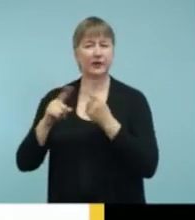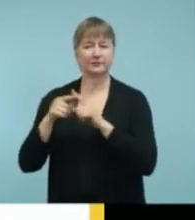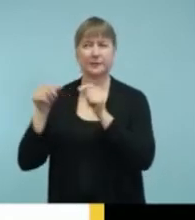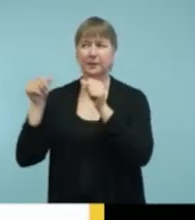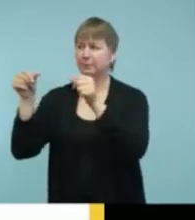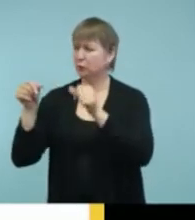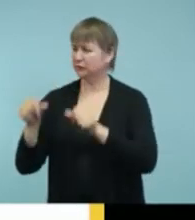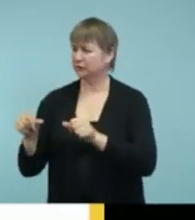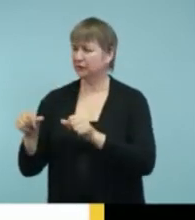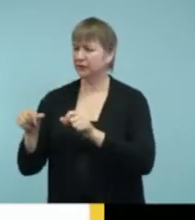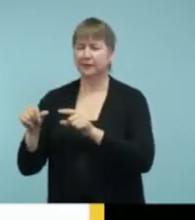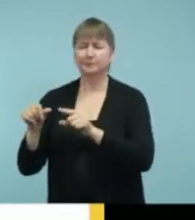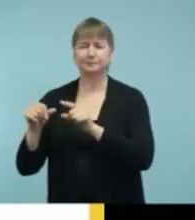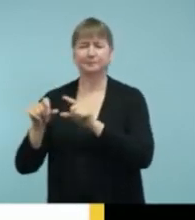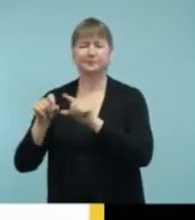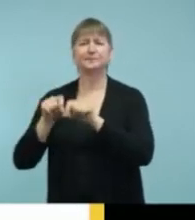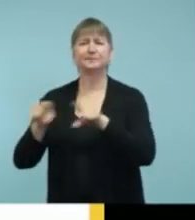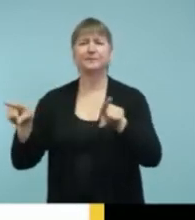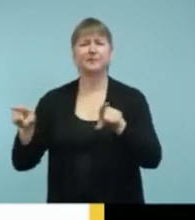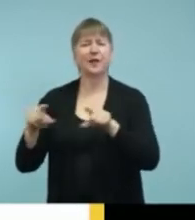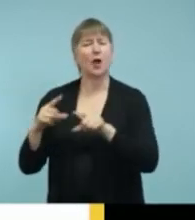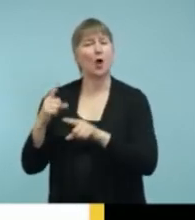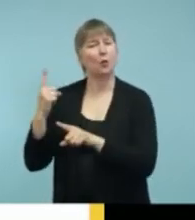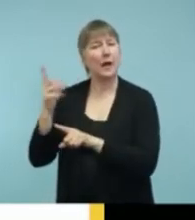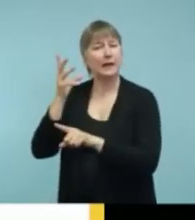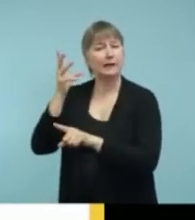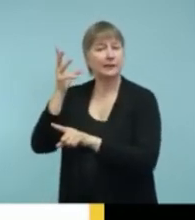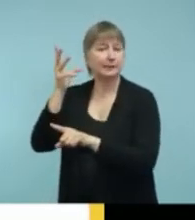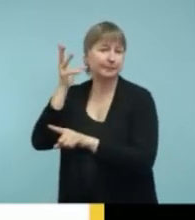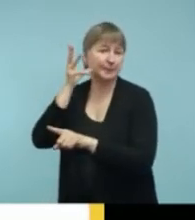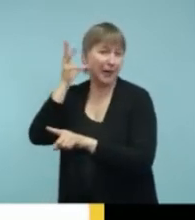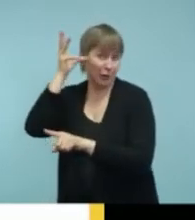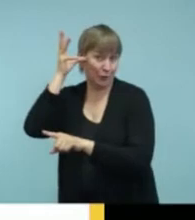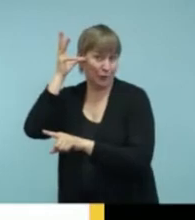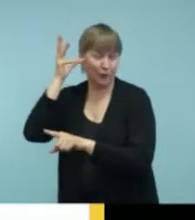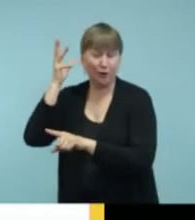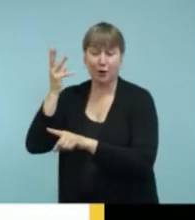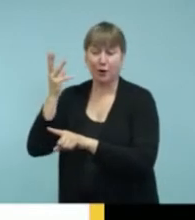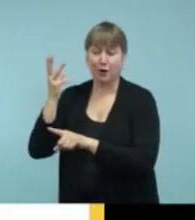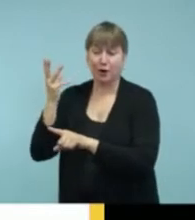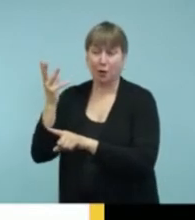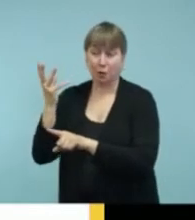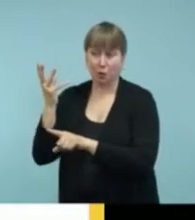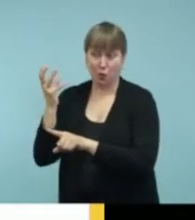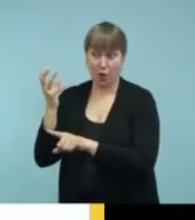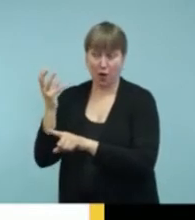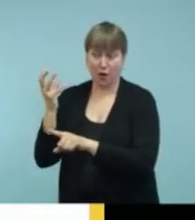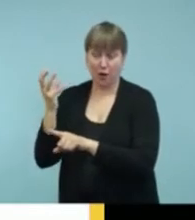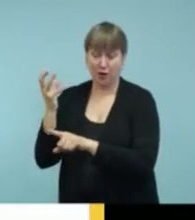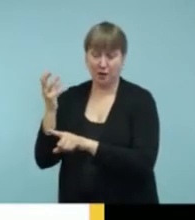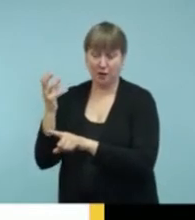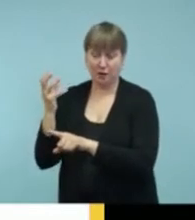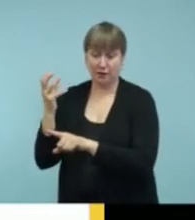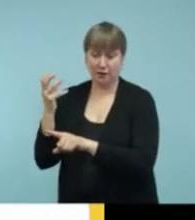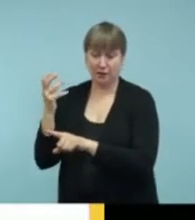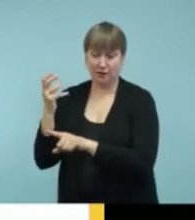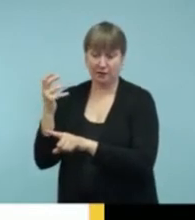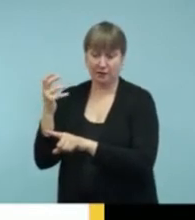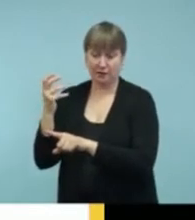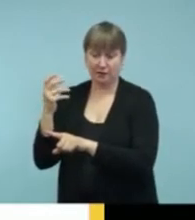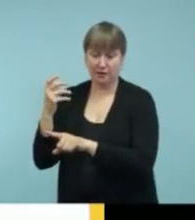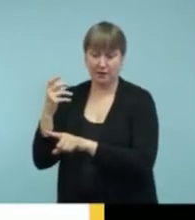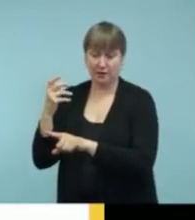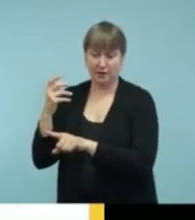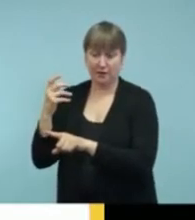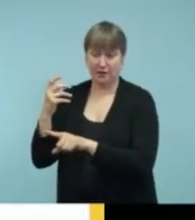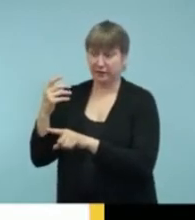about the fact that a parent wanted her to change her audiogram or her audiological evaluation